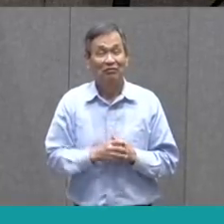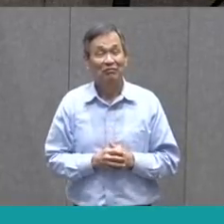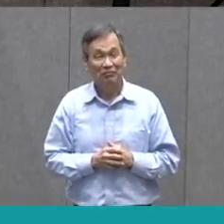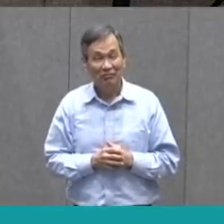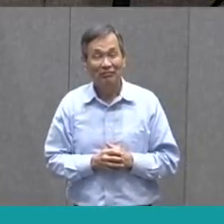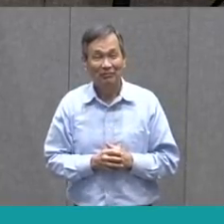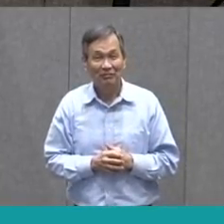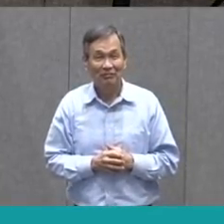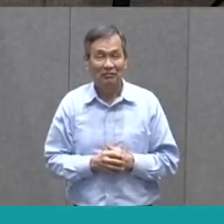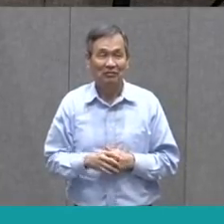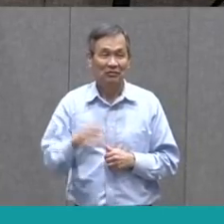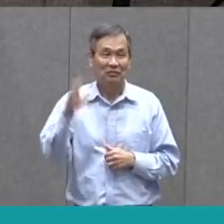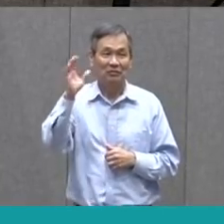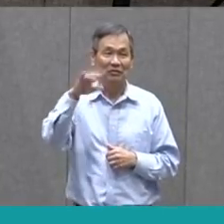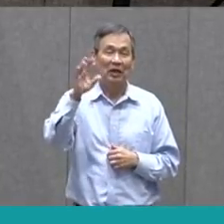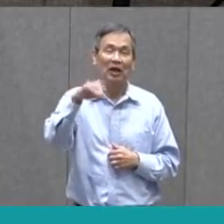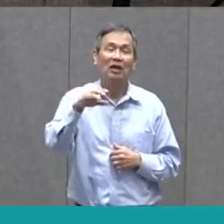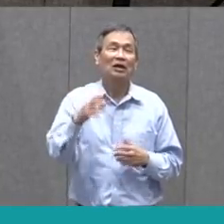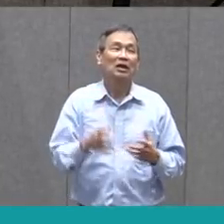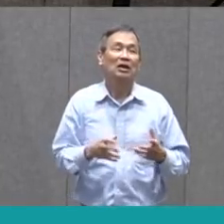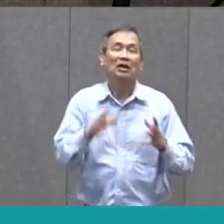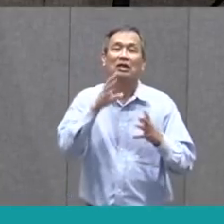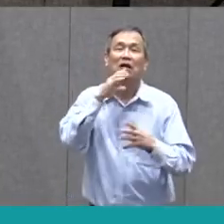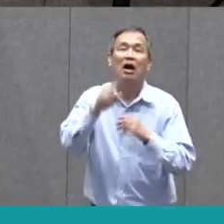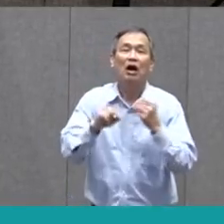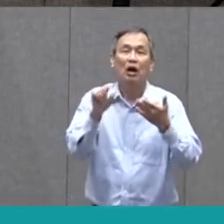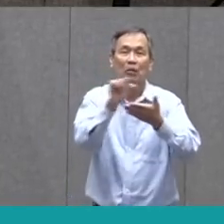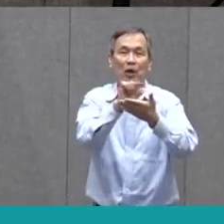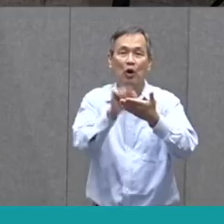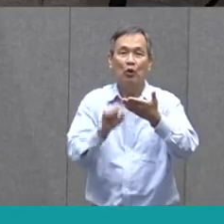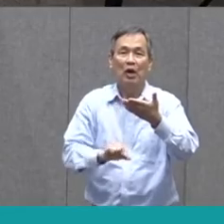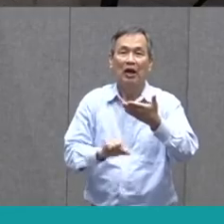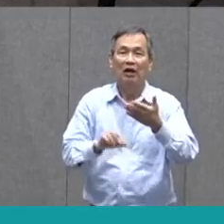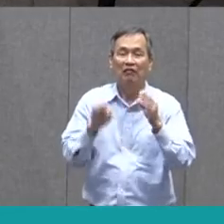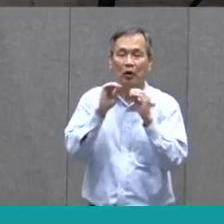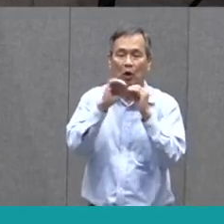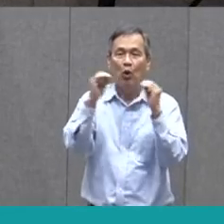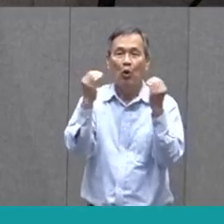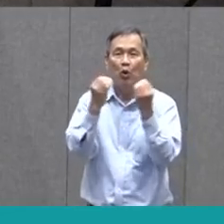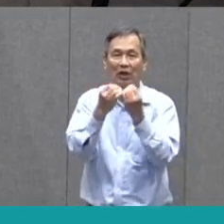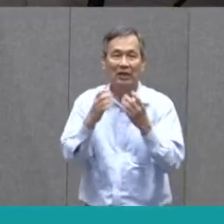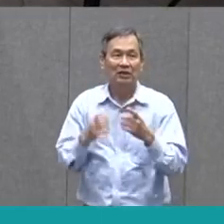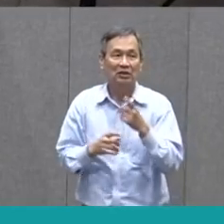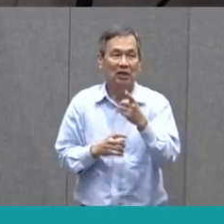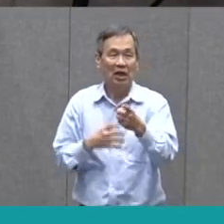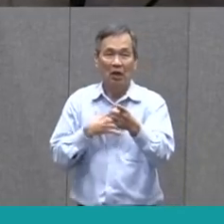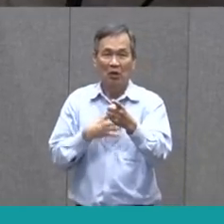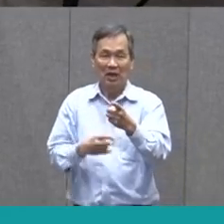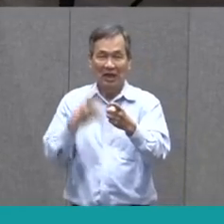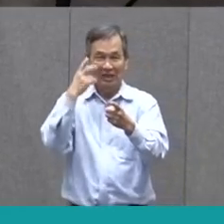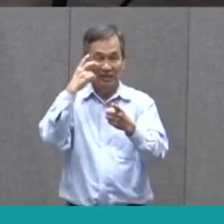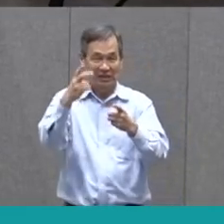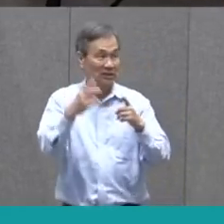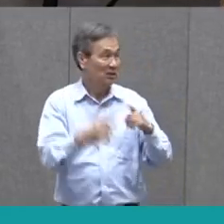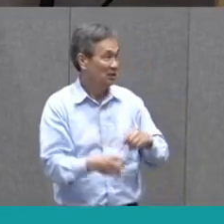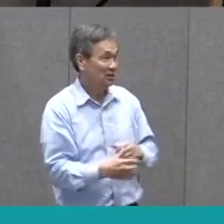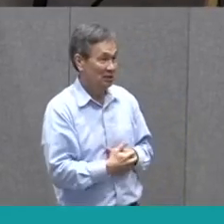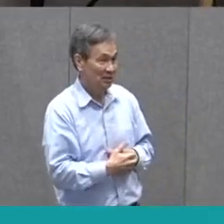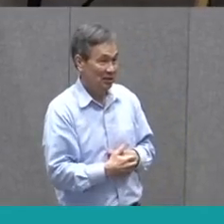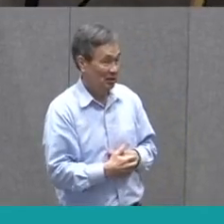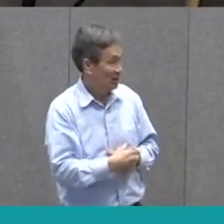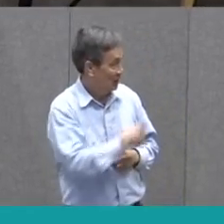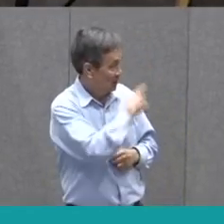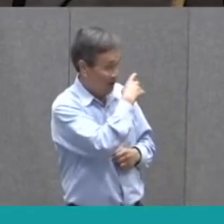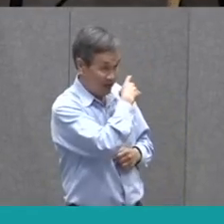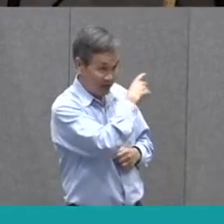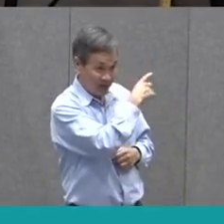So let's get started and talk about our graphic organizer. I would like you to draw this graphic